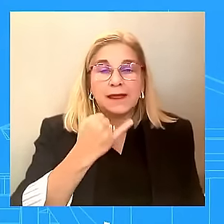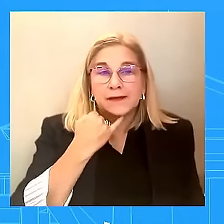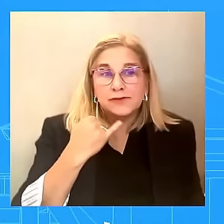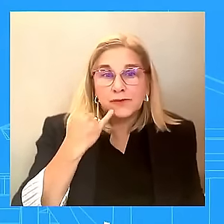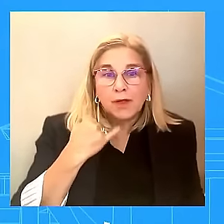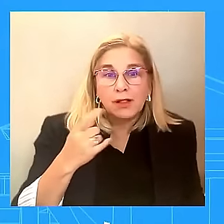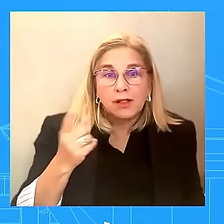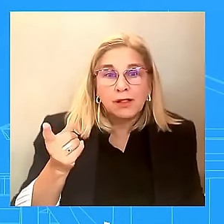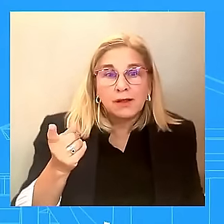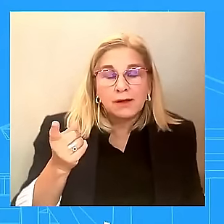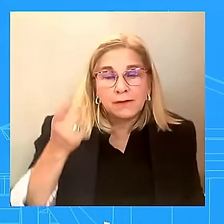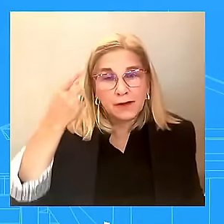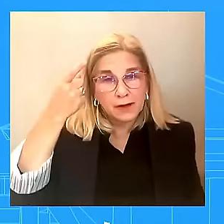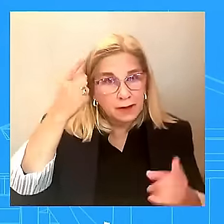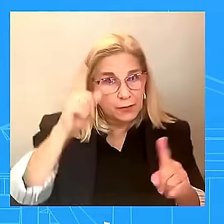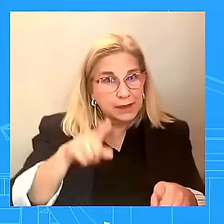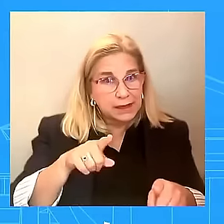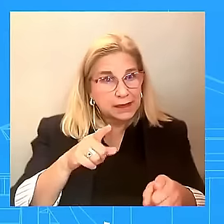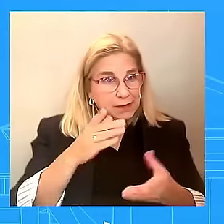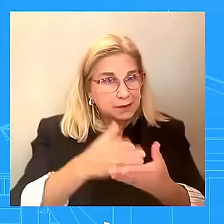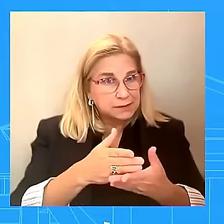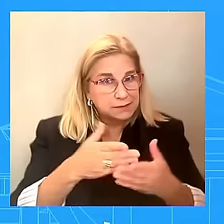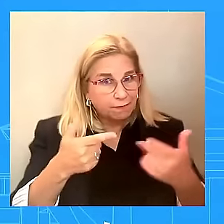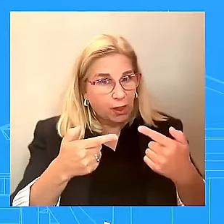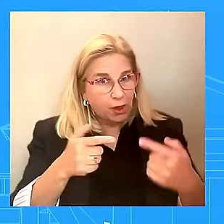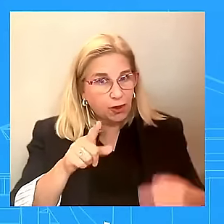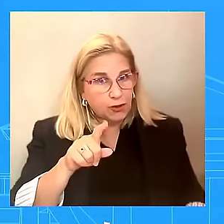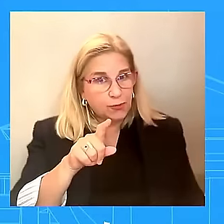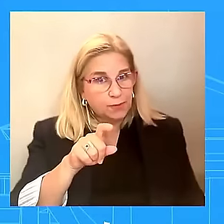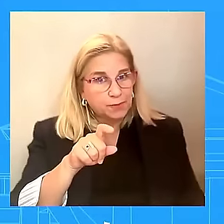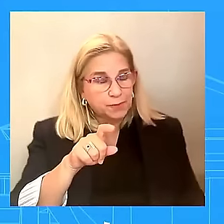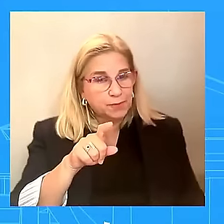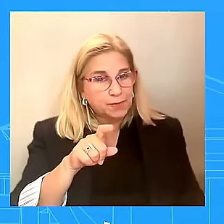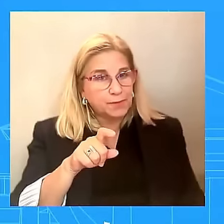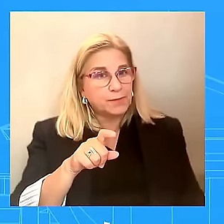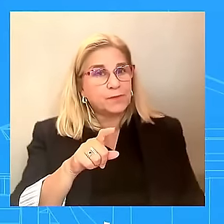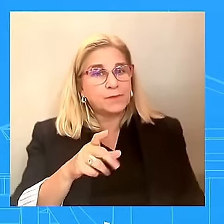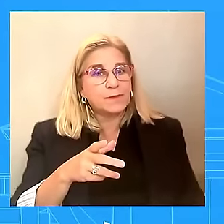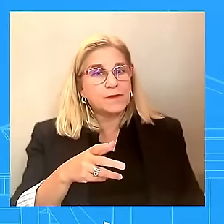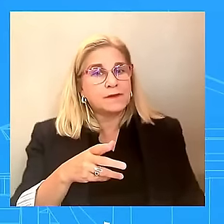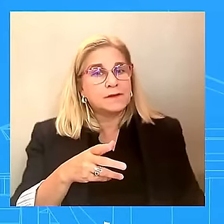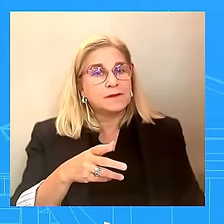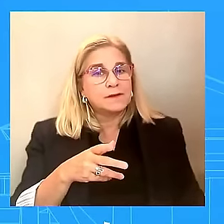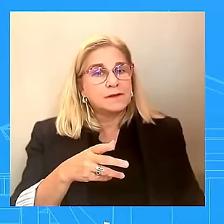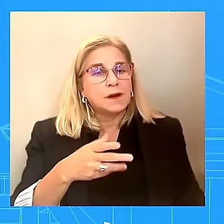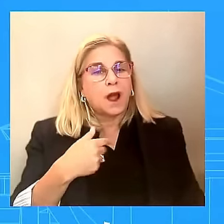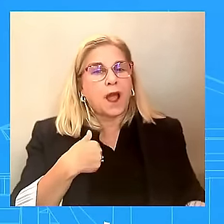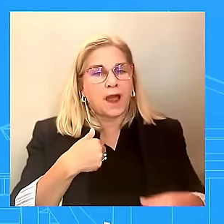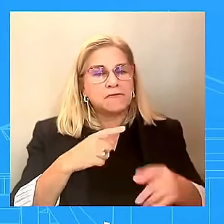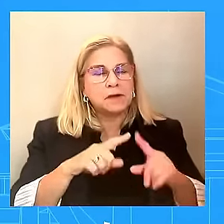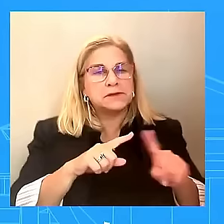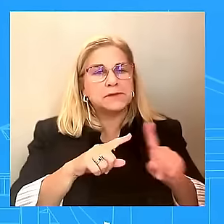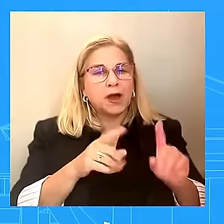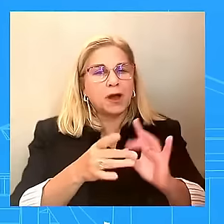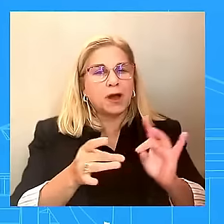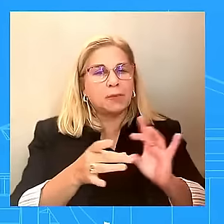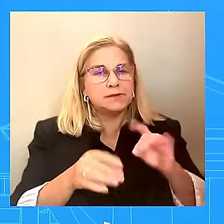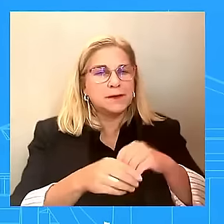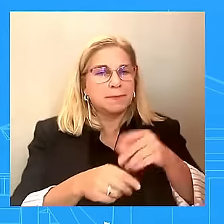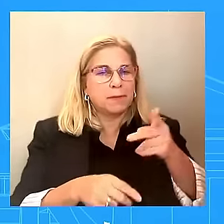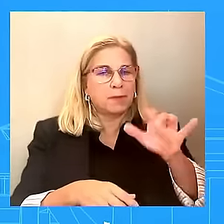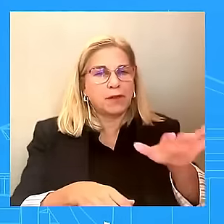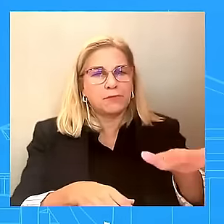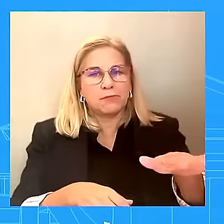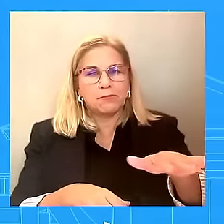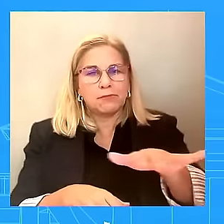despite what we are seeing and despite the public comments, Israel agrees with the U.S.? What I am saying is that their